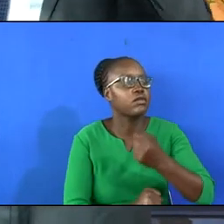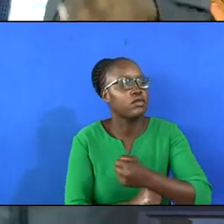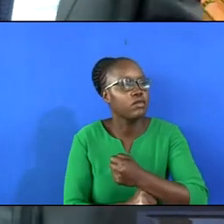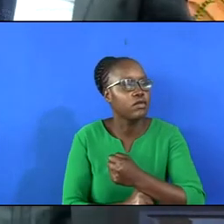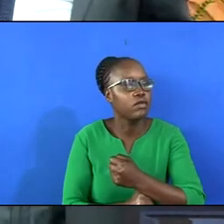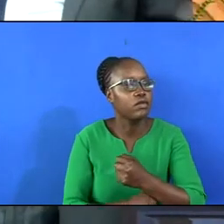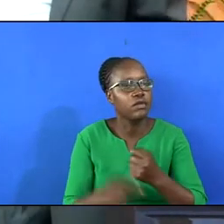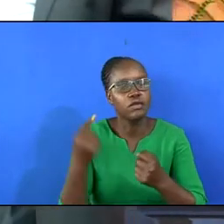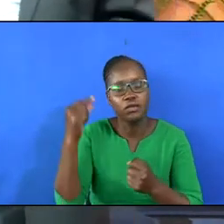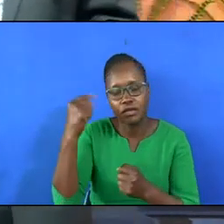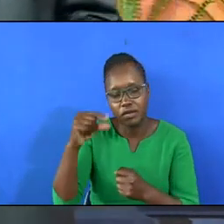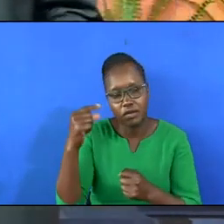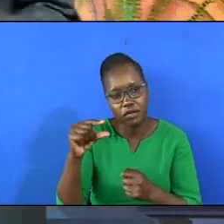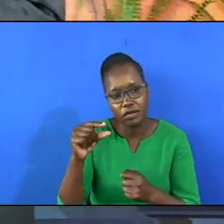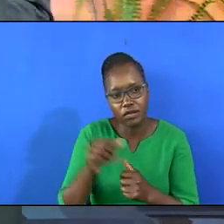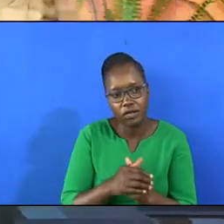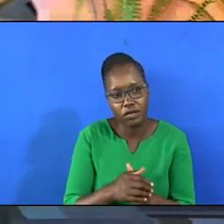of the gospel. You cannot.